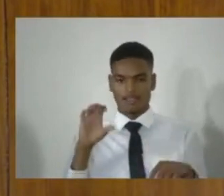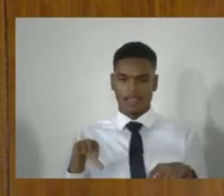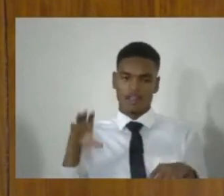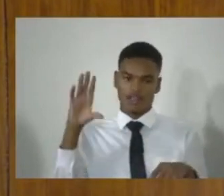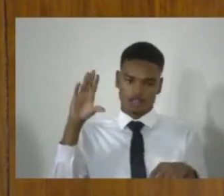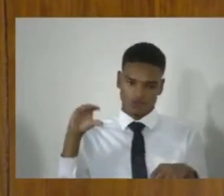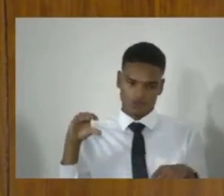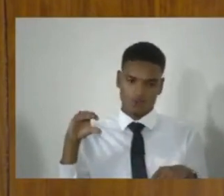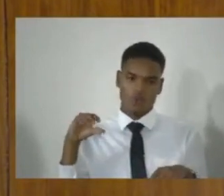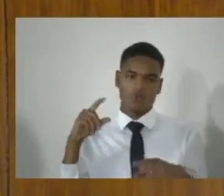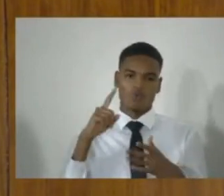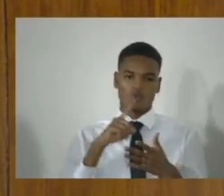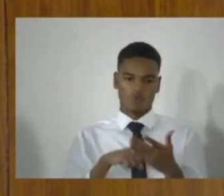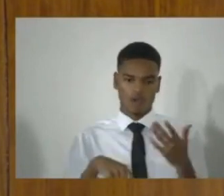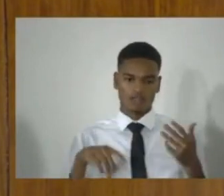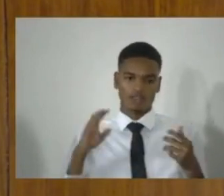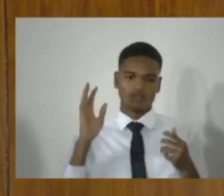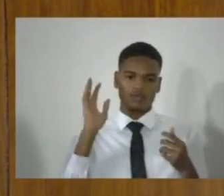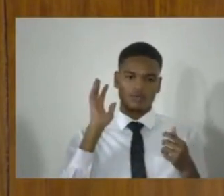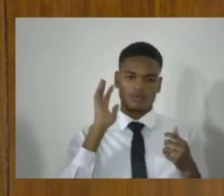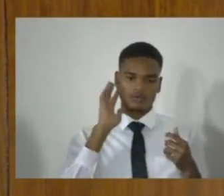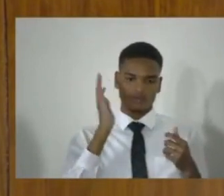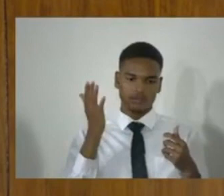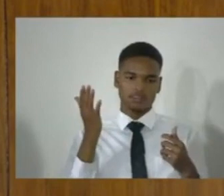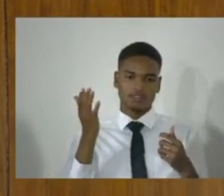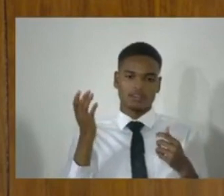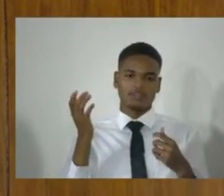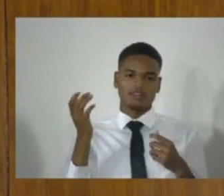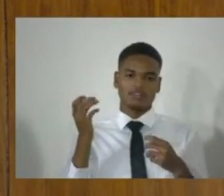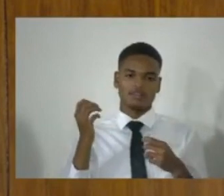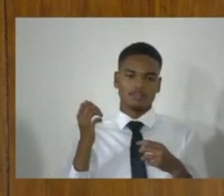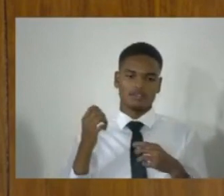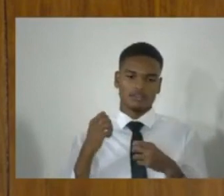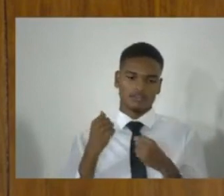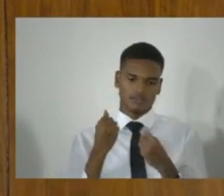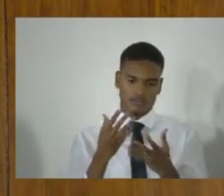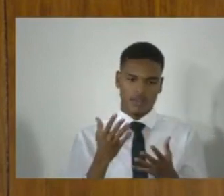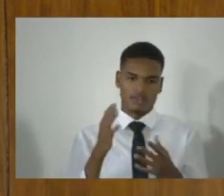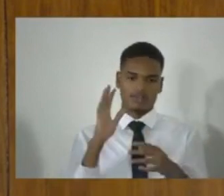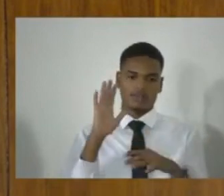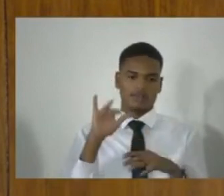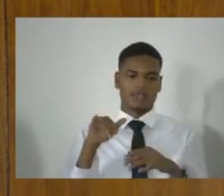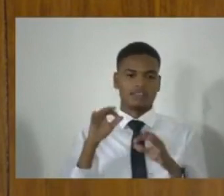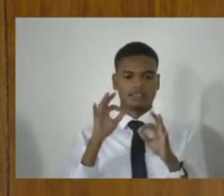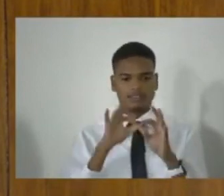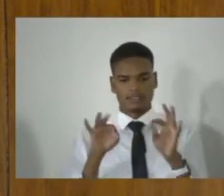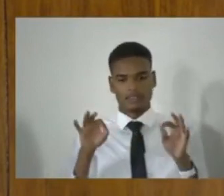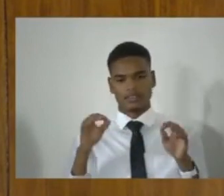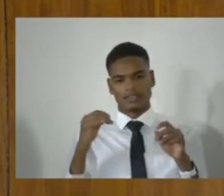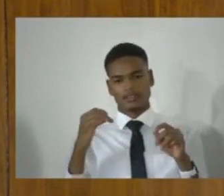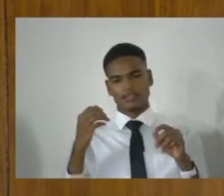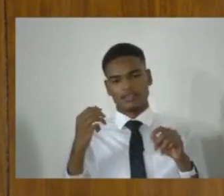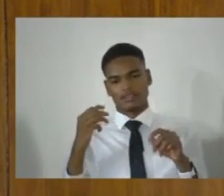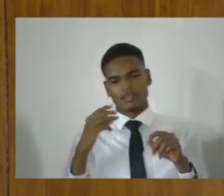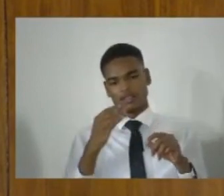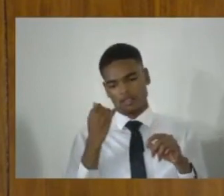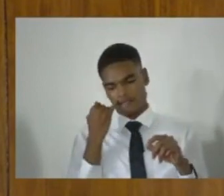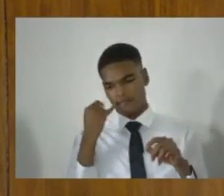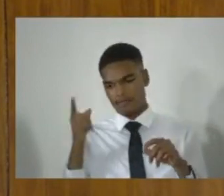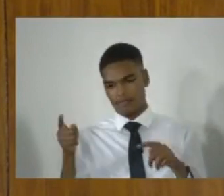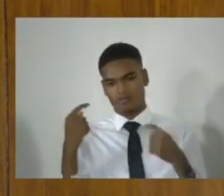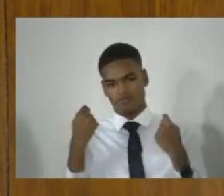what it would otherwise have granted by way of a sentence if that person had been tried and found guilty.